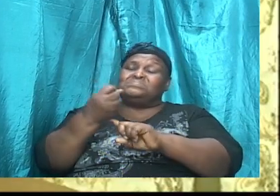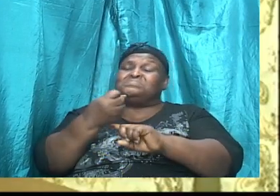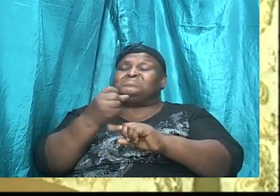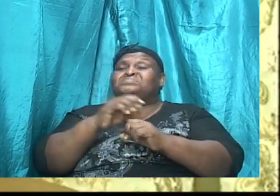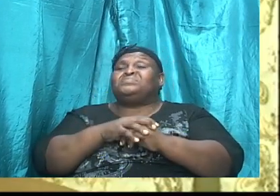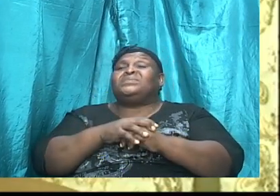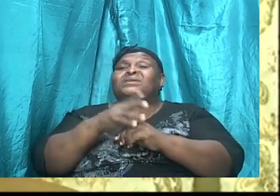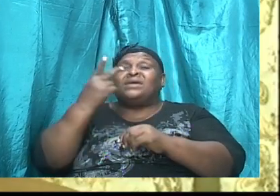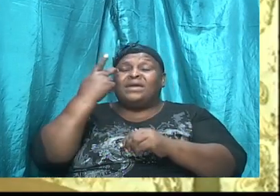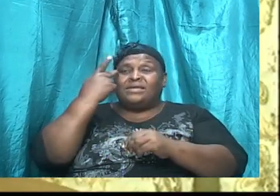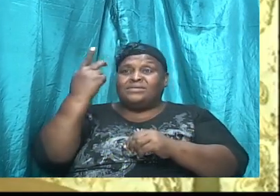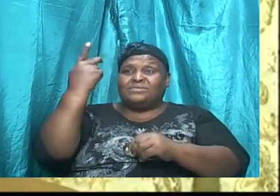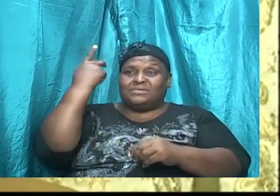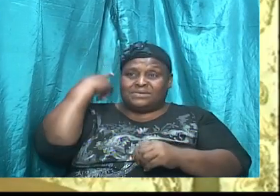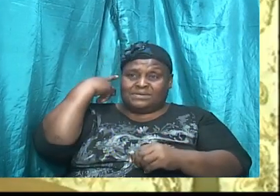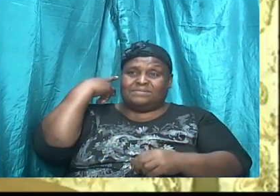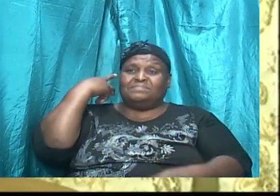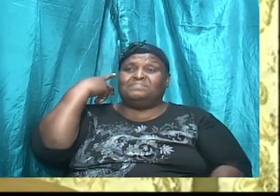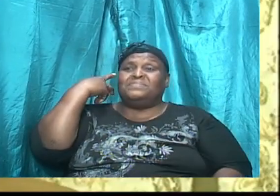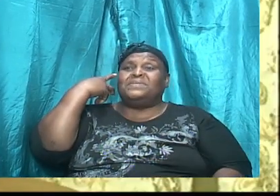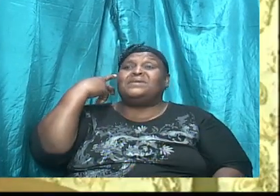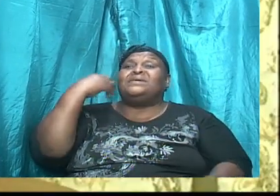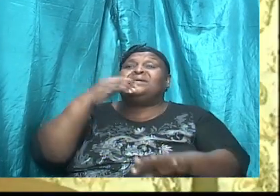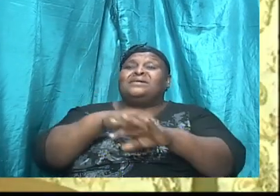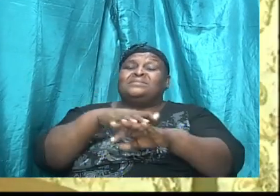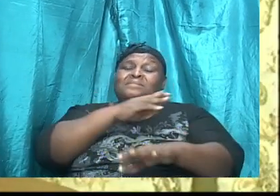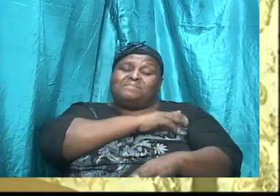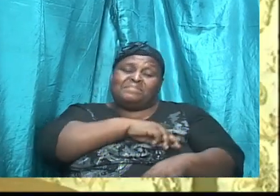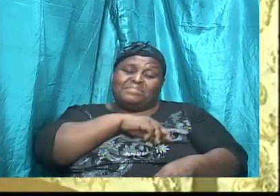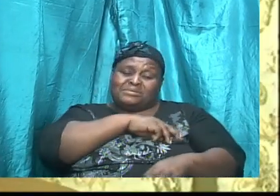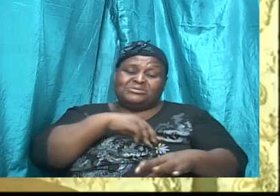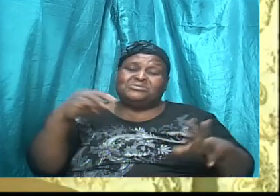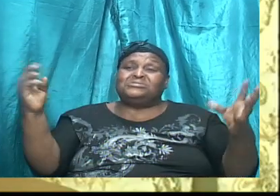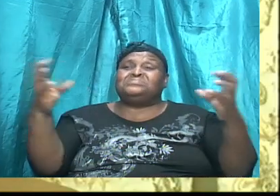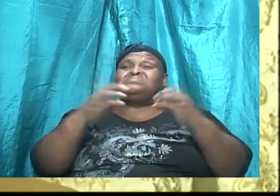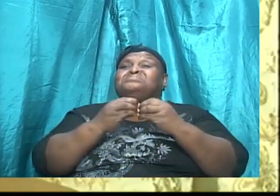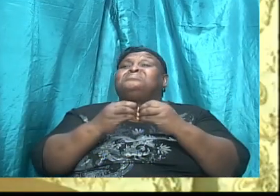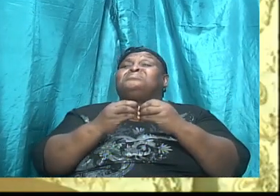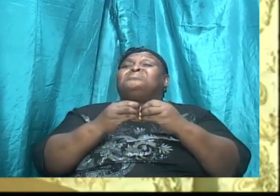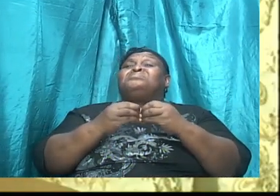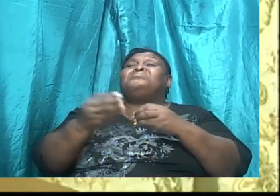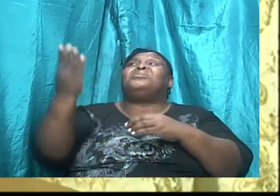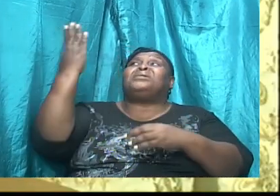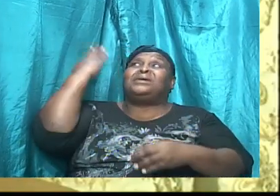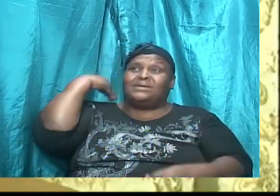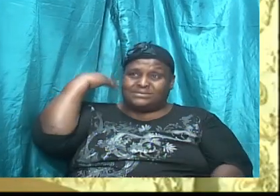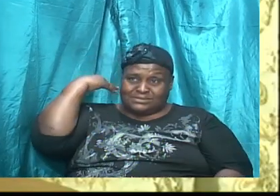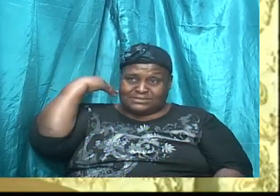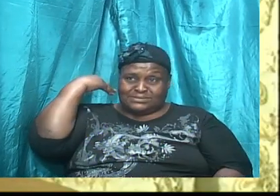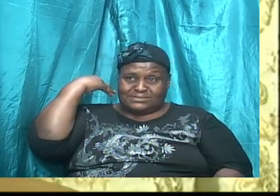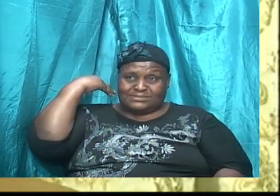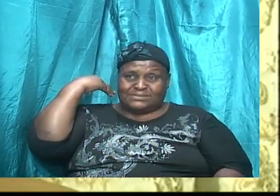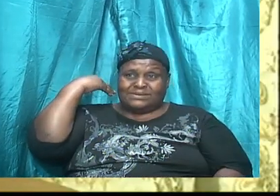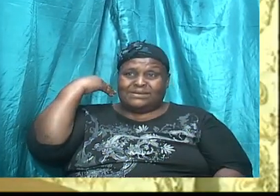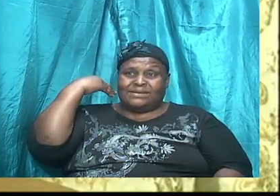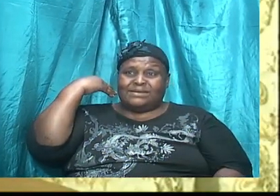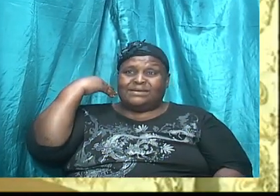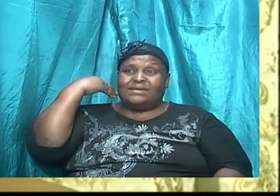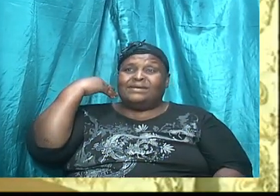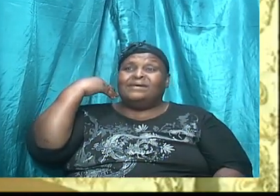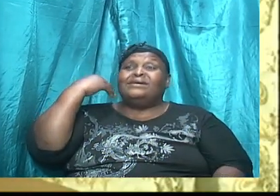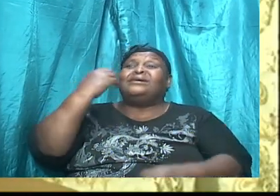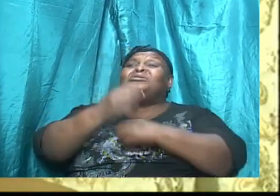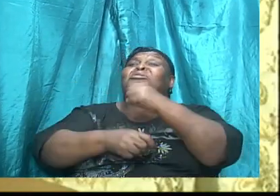looking back at the missions convention past, where we look back at a decade